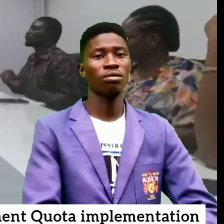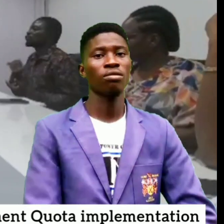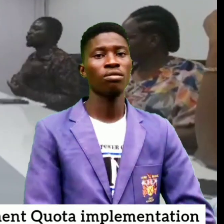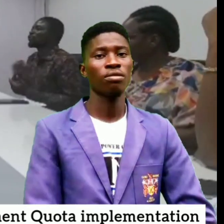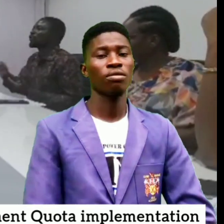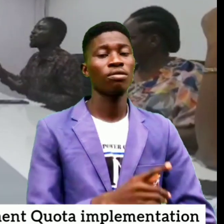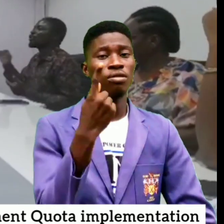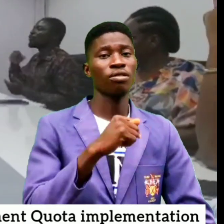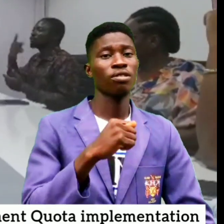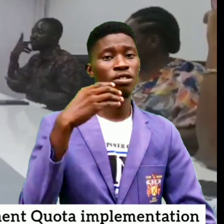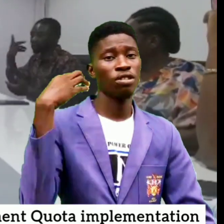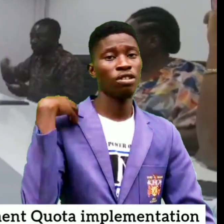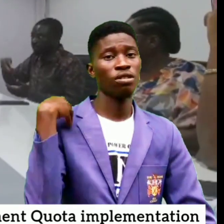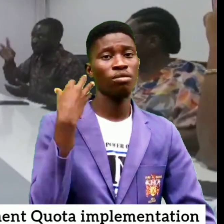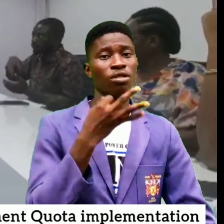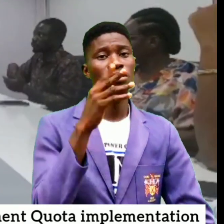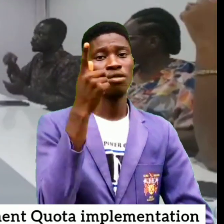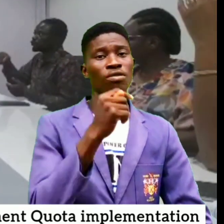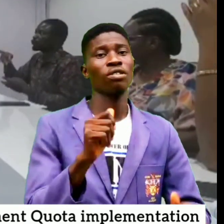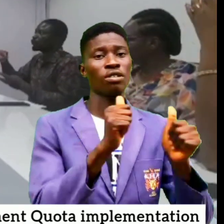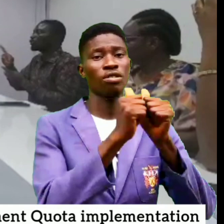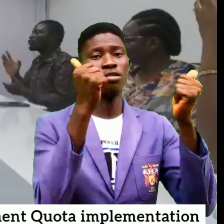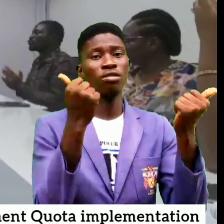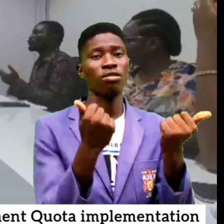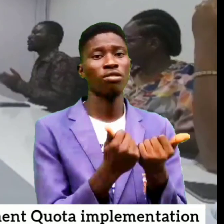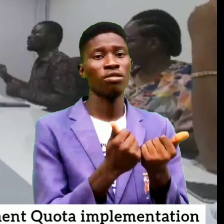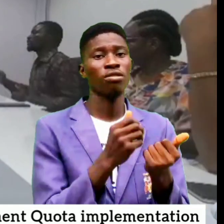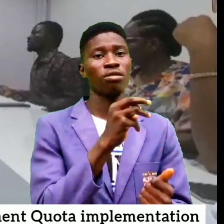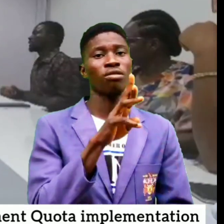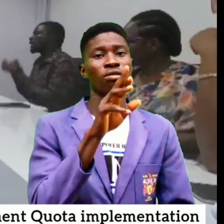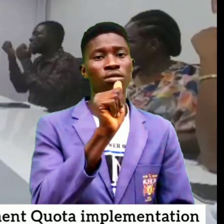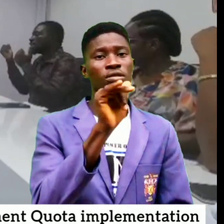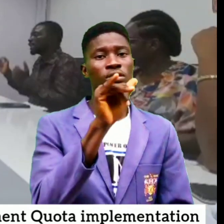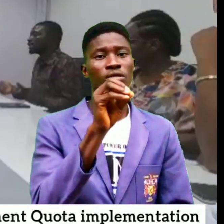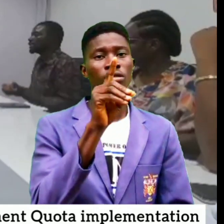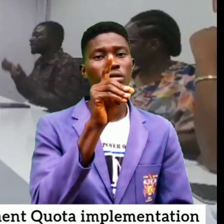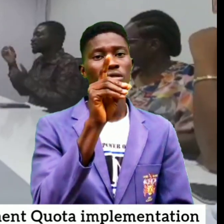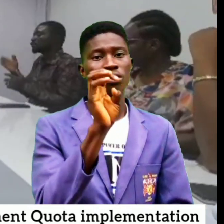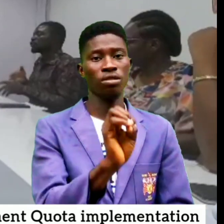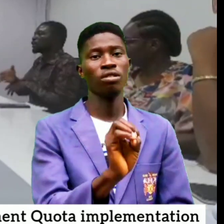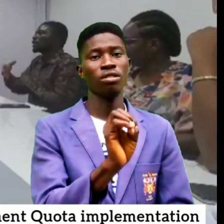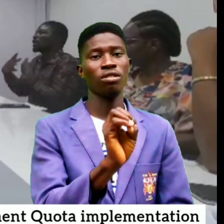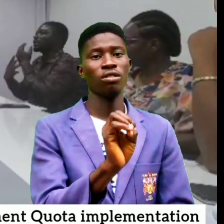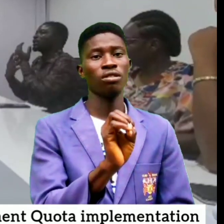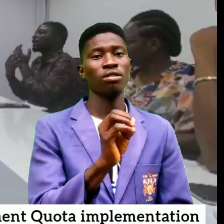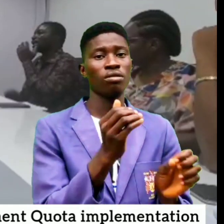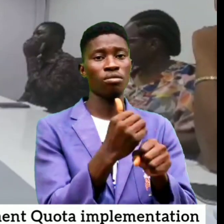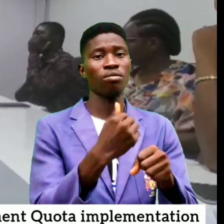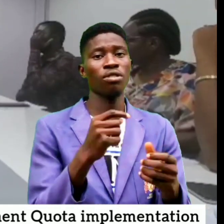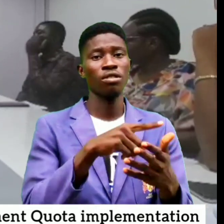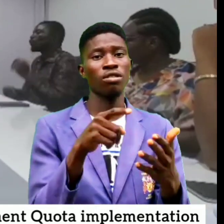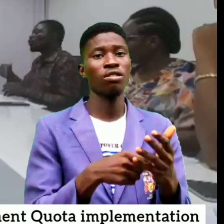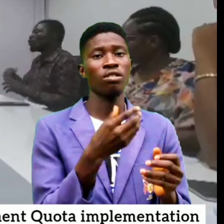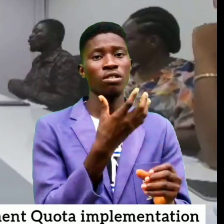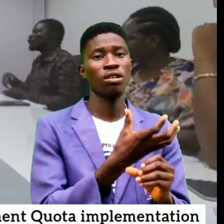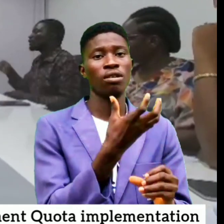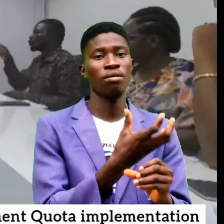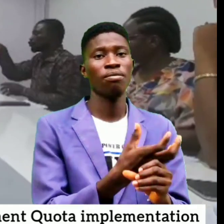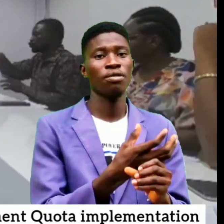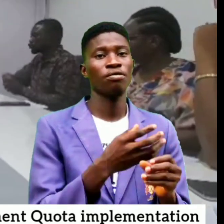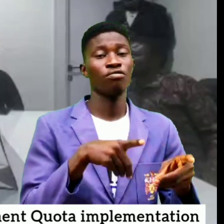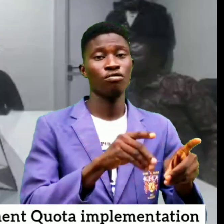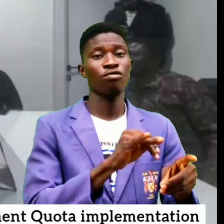the chairman of the association mr iyo adebre yoku made this appeal